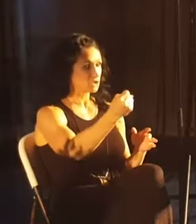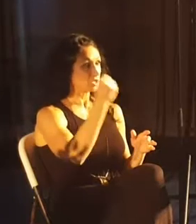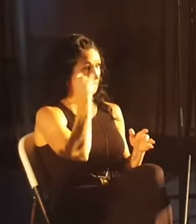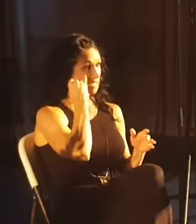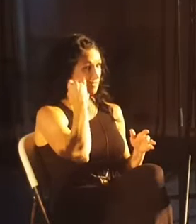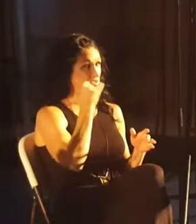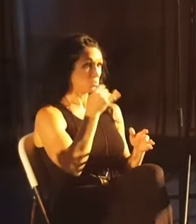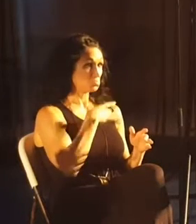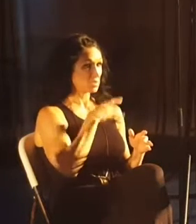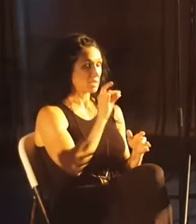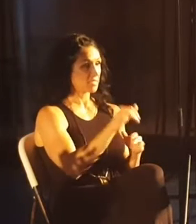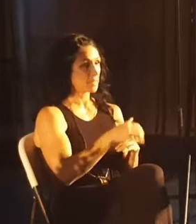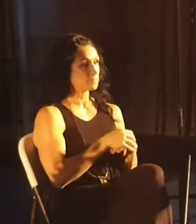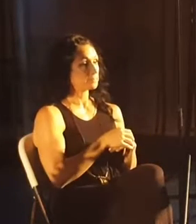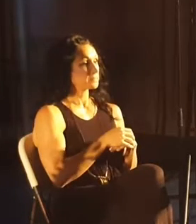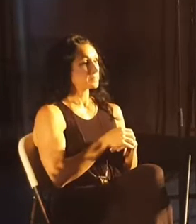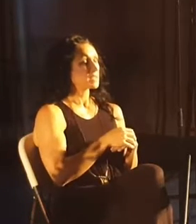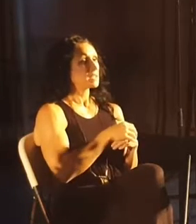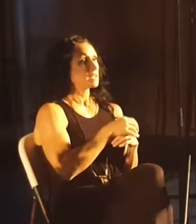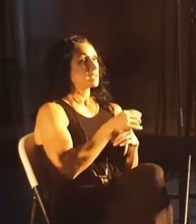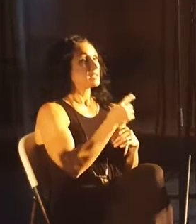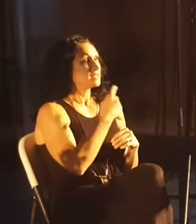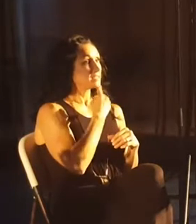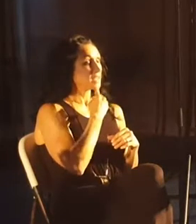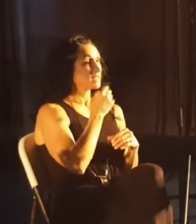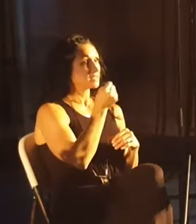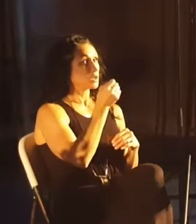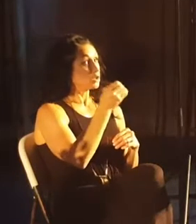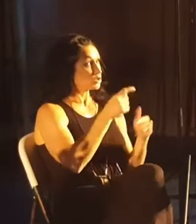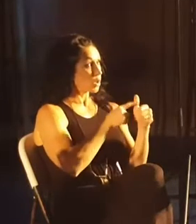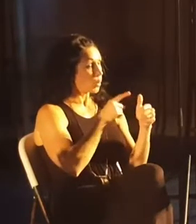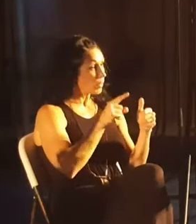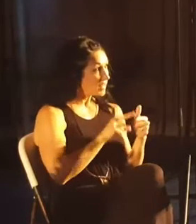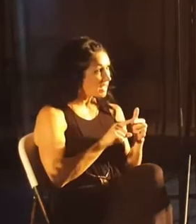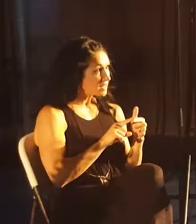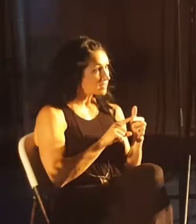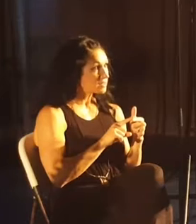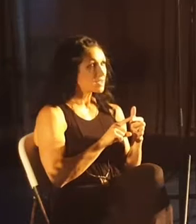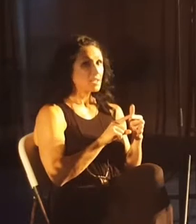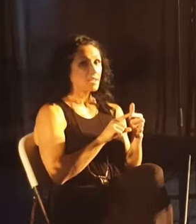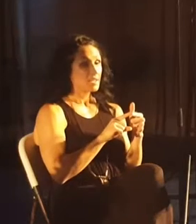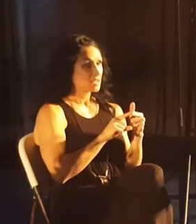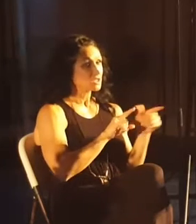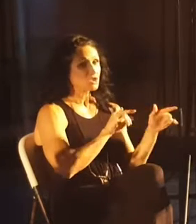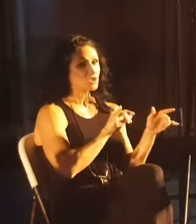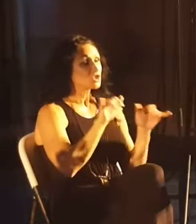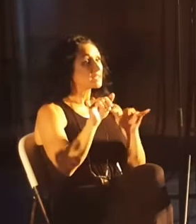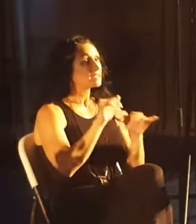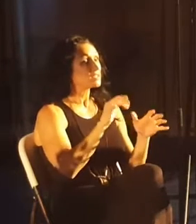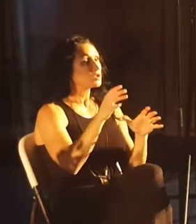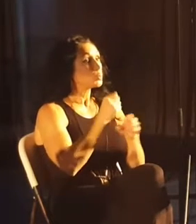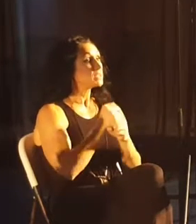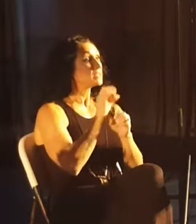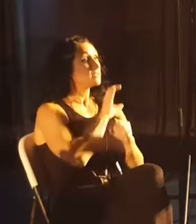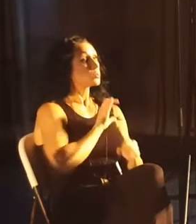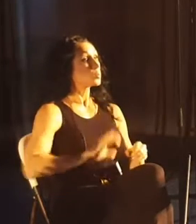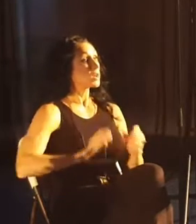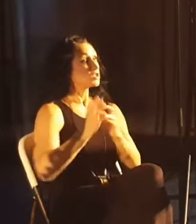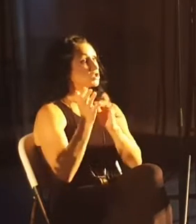this fall as we're studying, but Colossians 2, 6 and 7 says, So then, just as you received Christ Jesus as Lord,